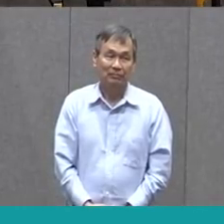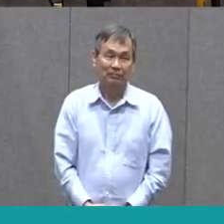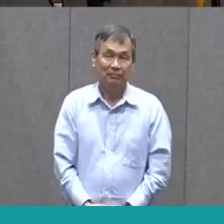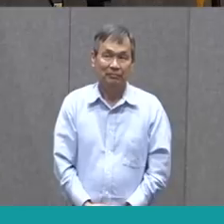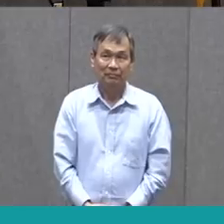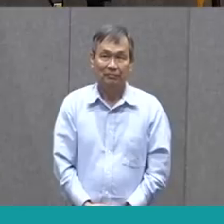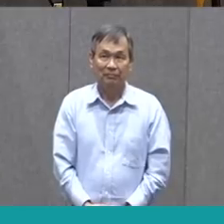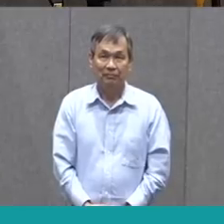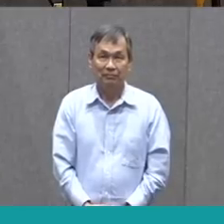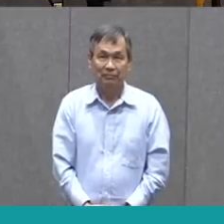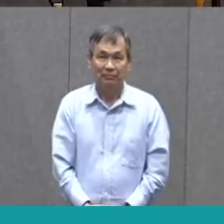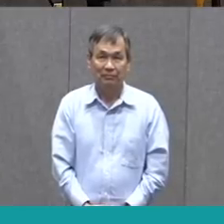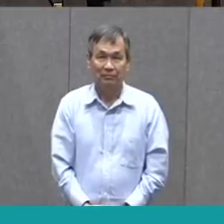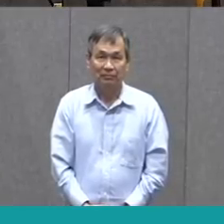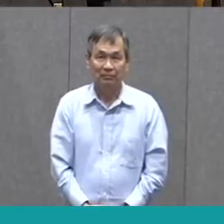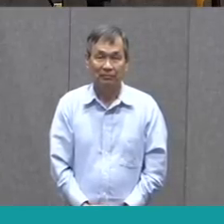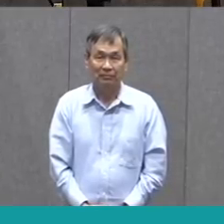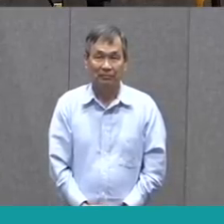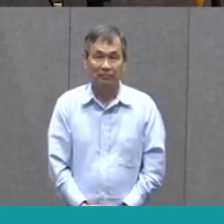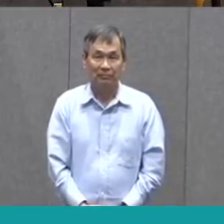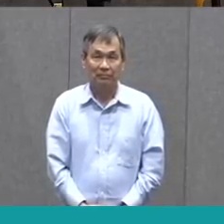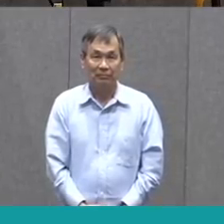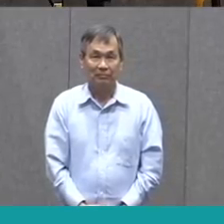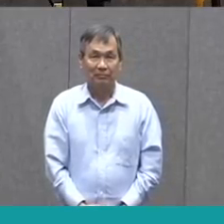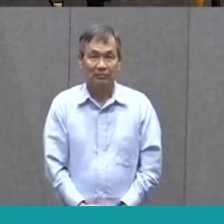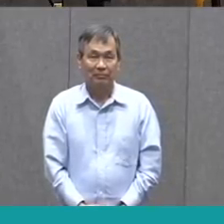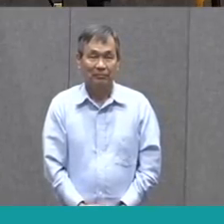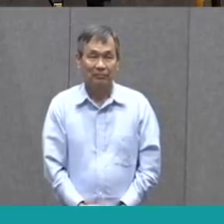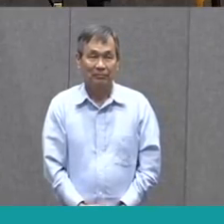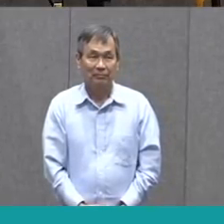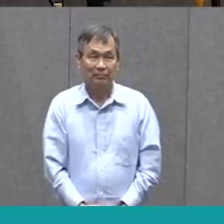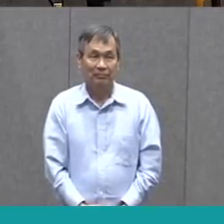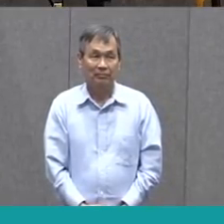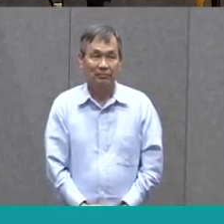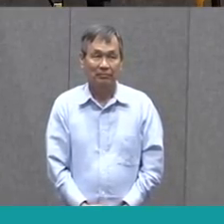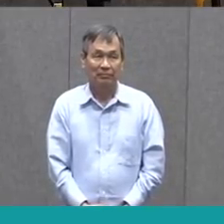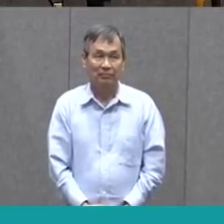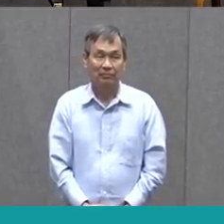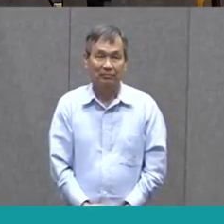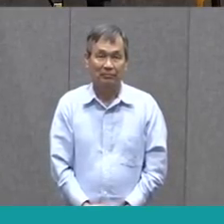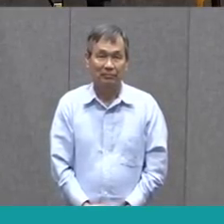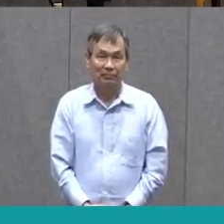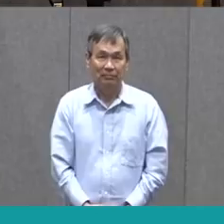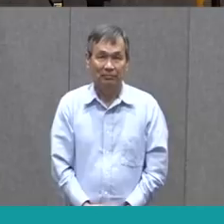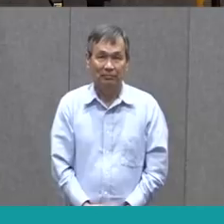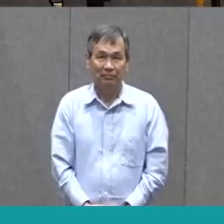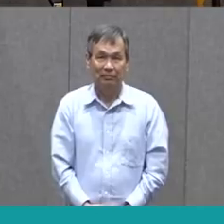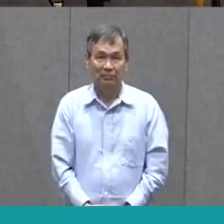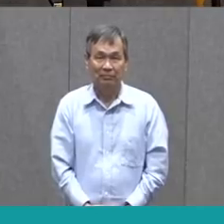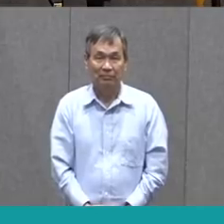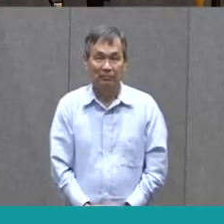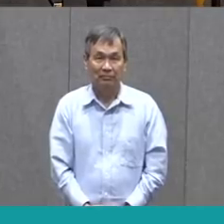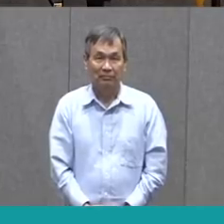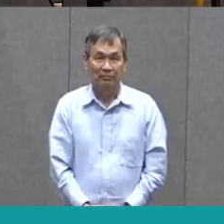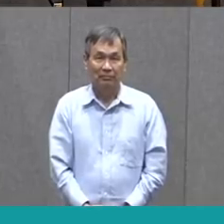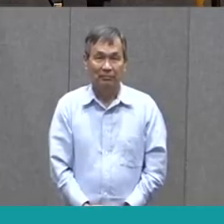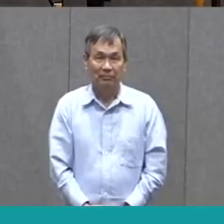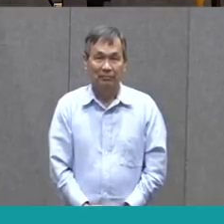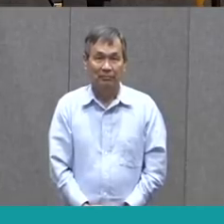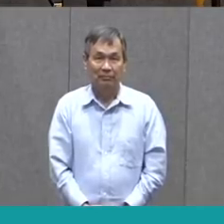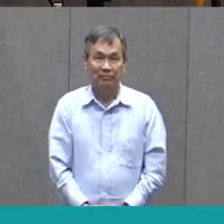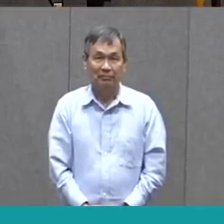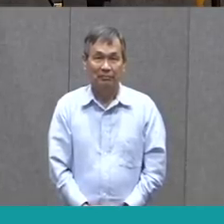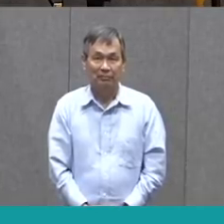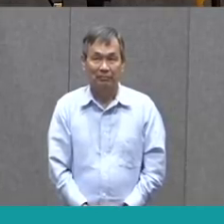I would no,